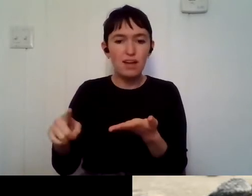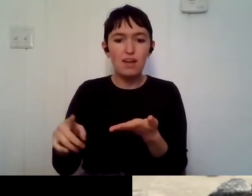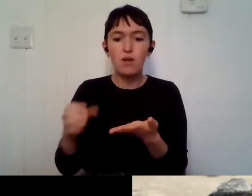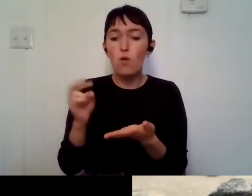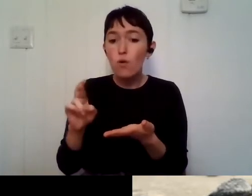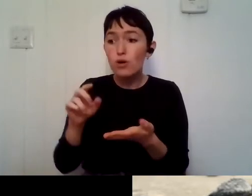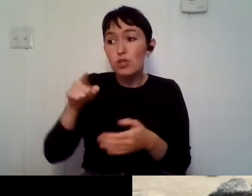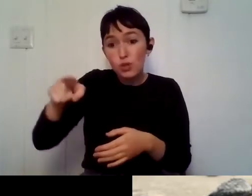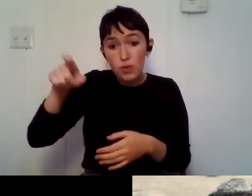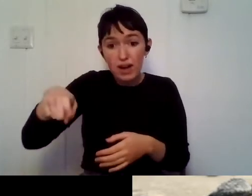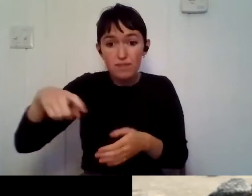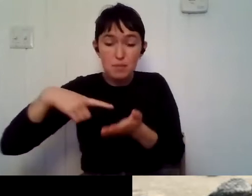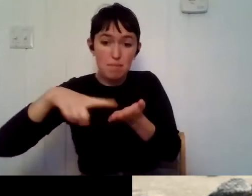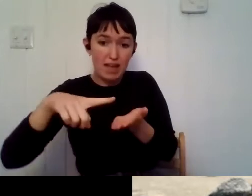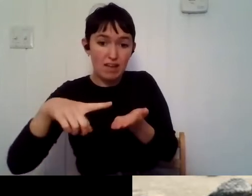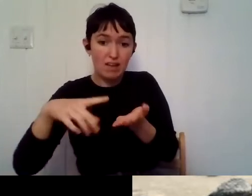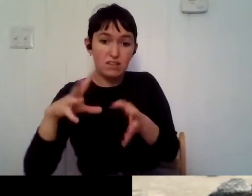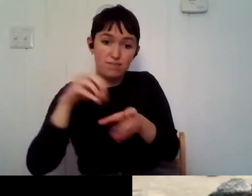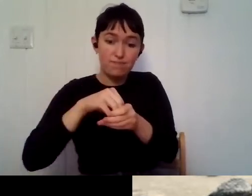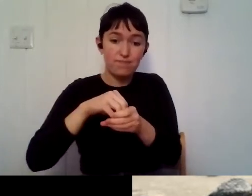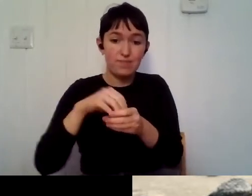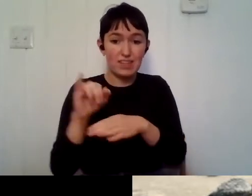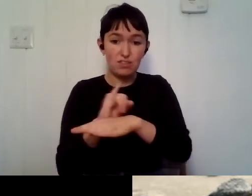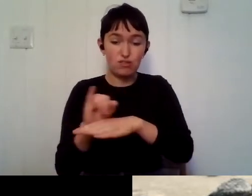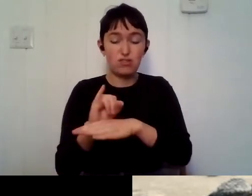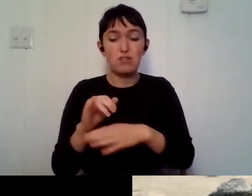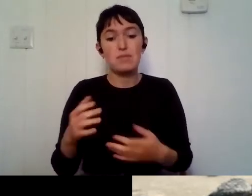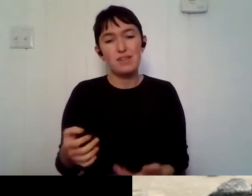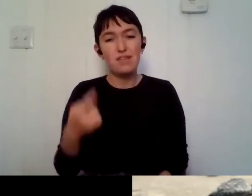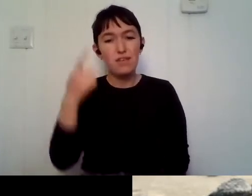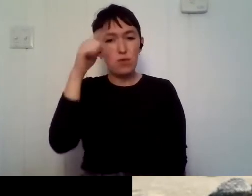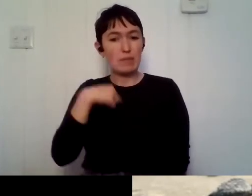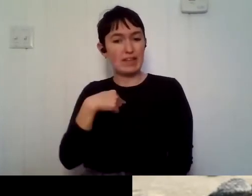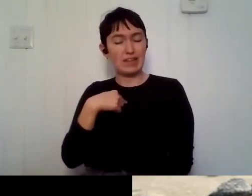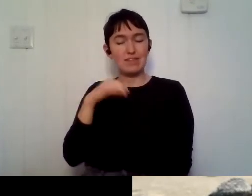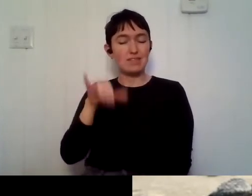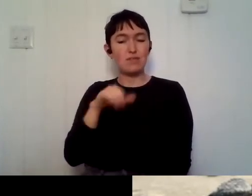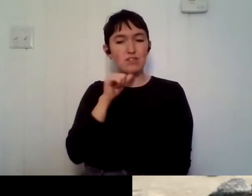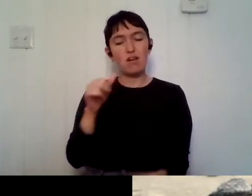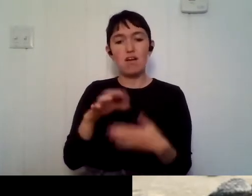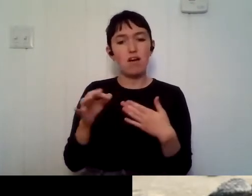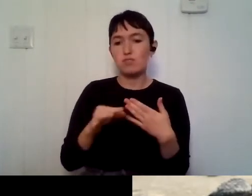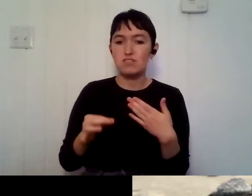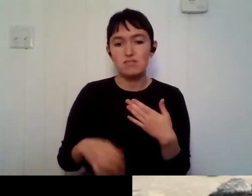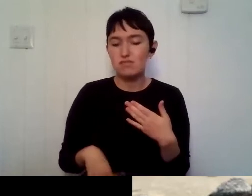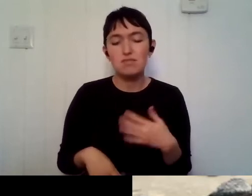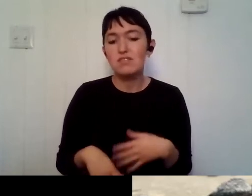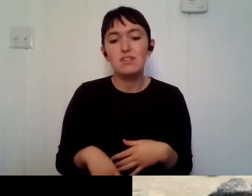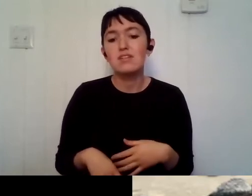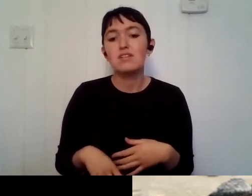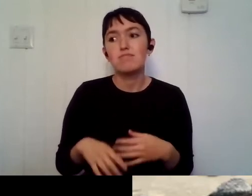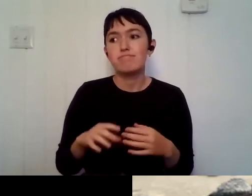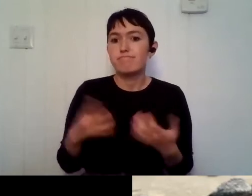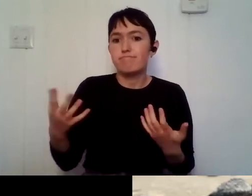to actually do the internship. And, um, for me, that's definitely wasn't an option, like to go out and